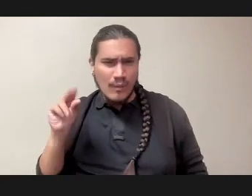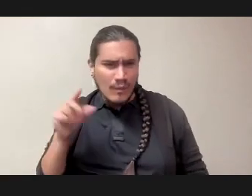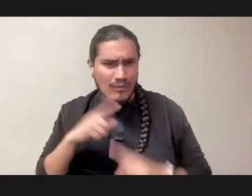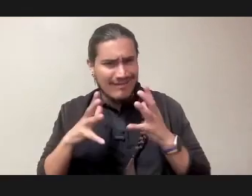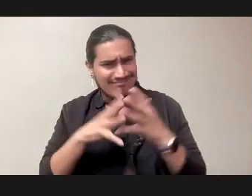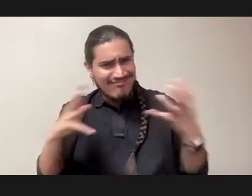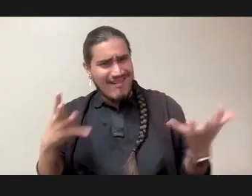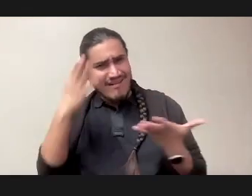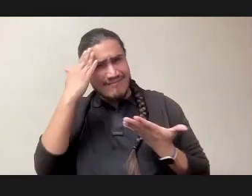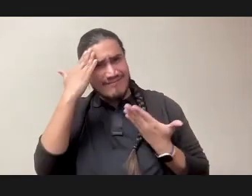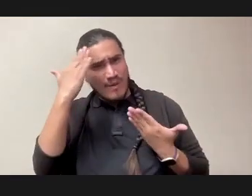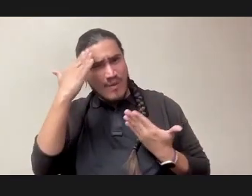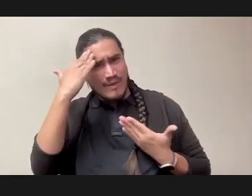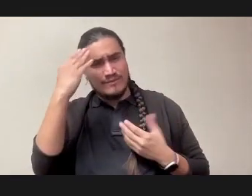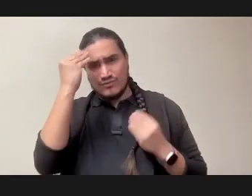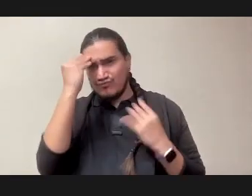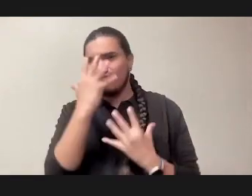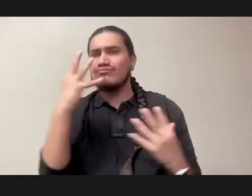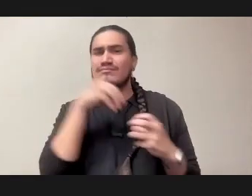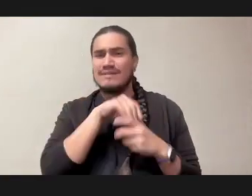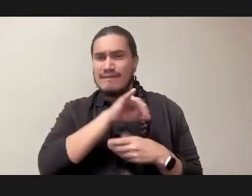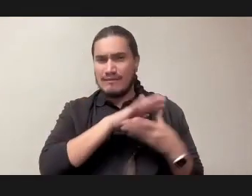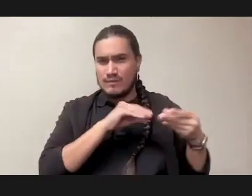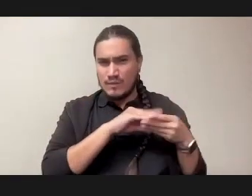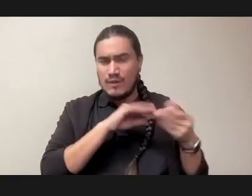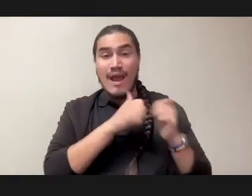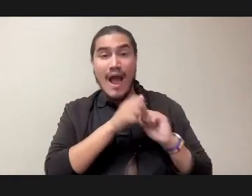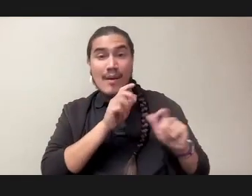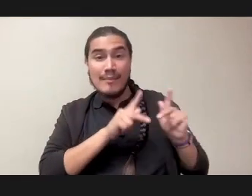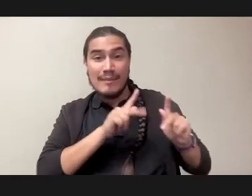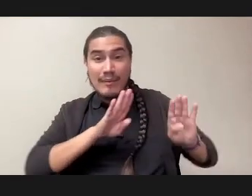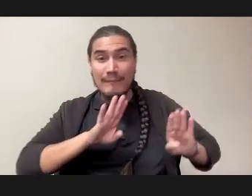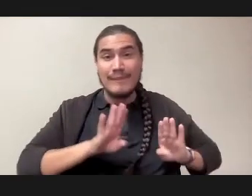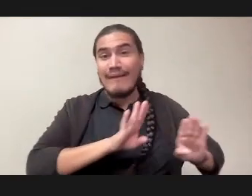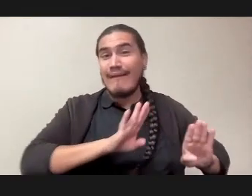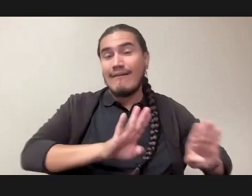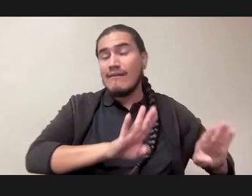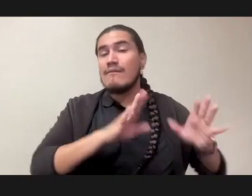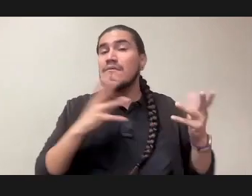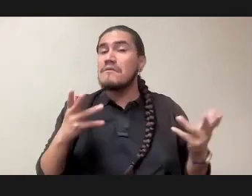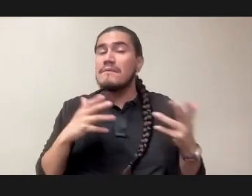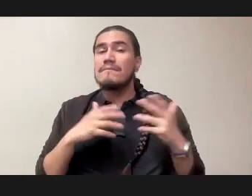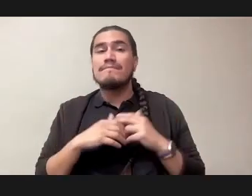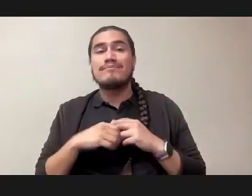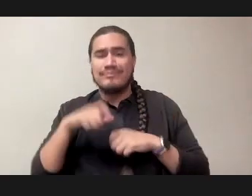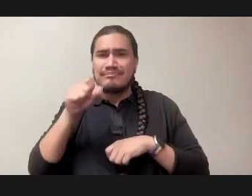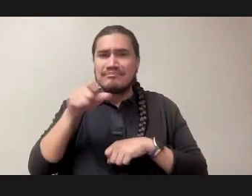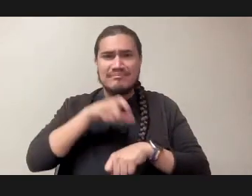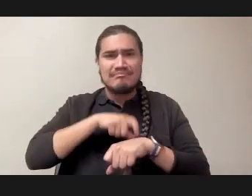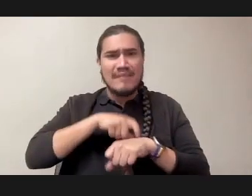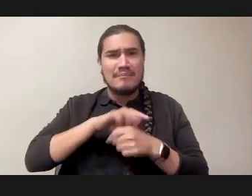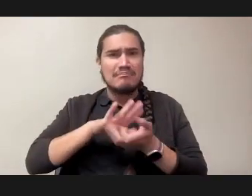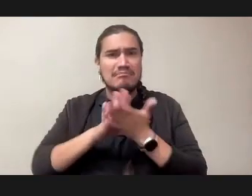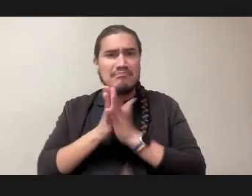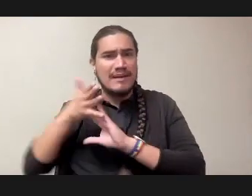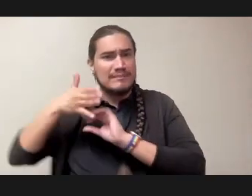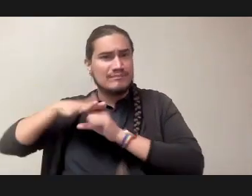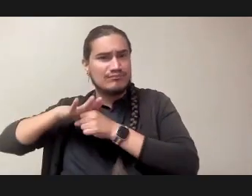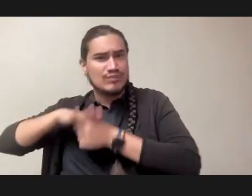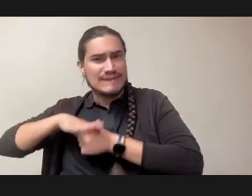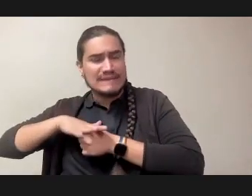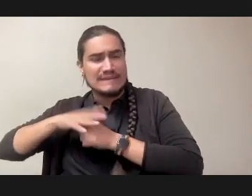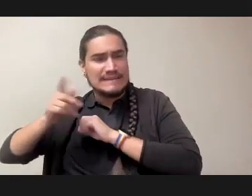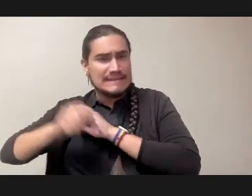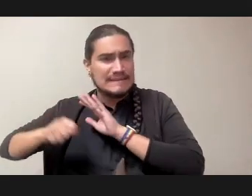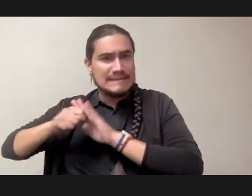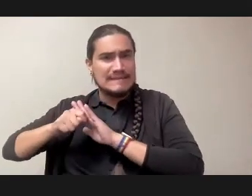there's knowledge about how people behave, there's knowledge about, yes, times can get really stressful, here's what you